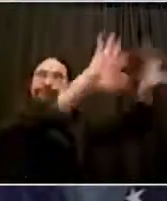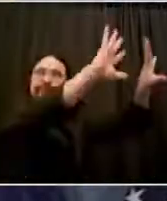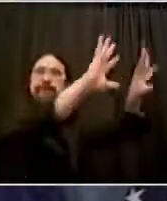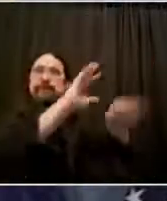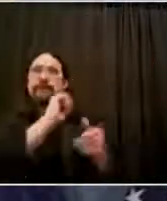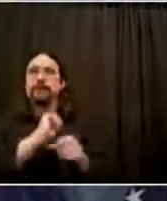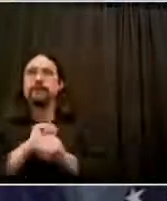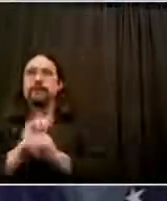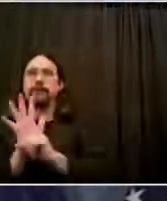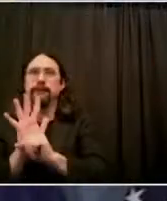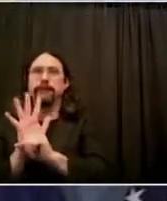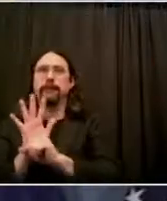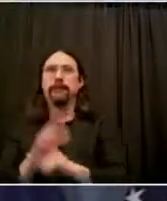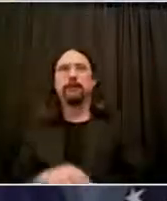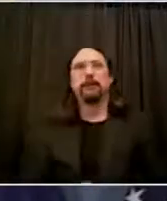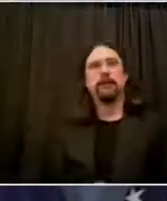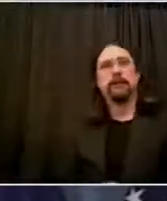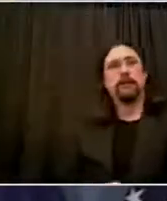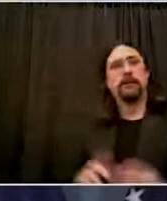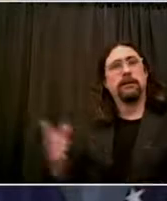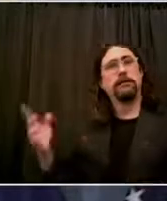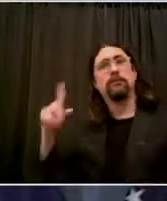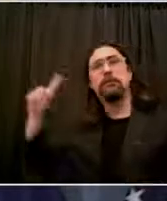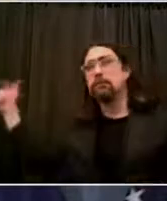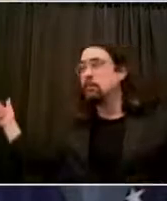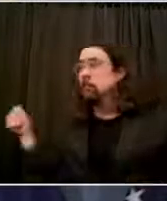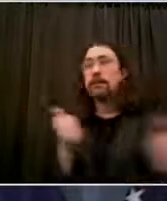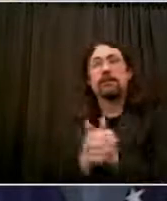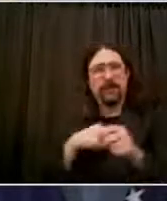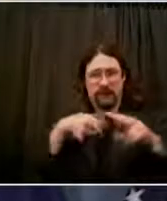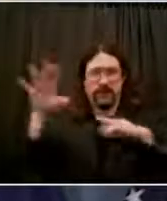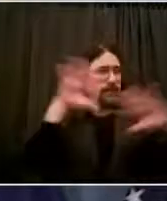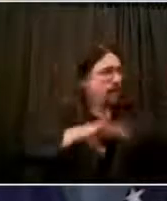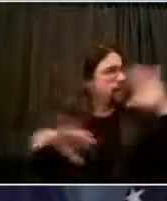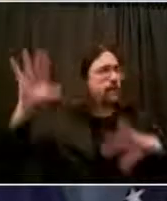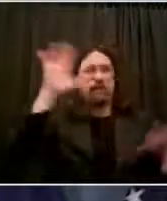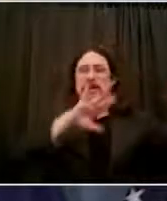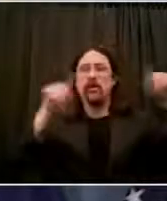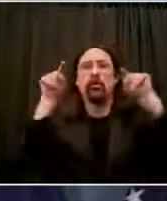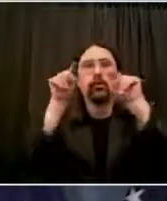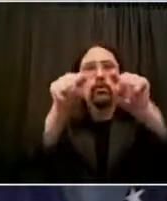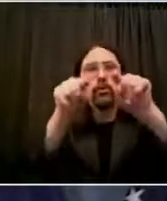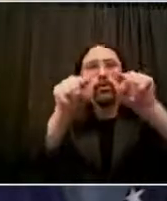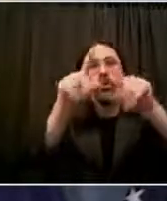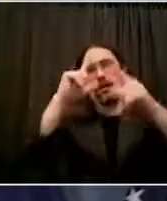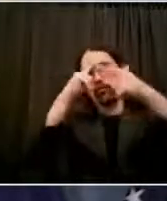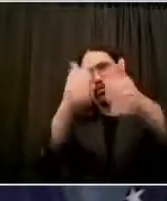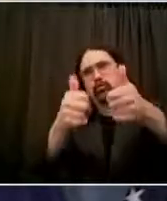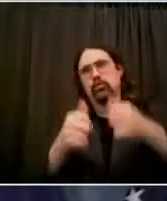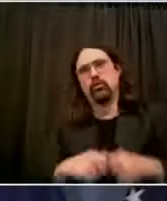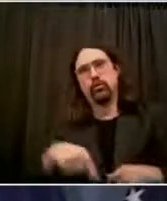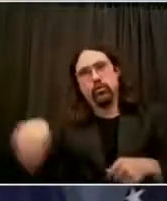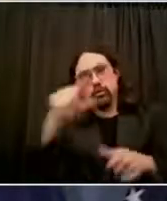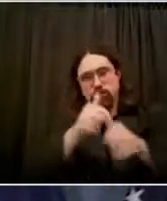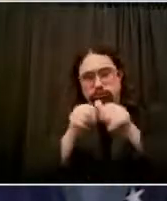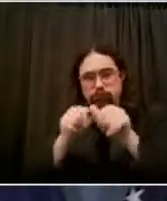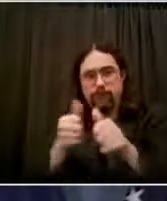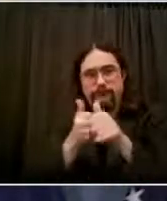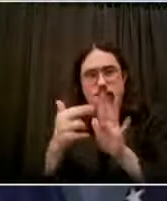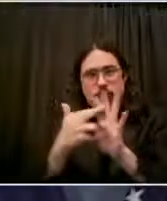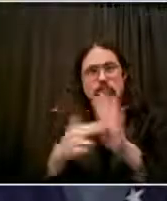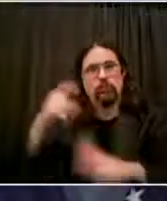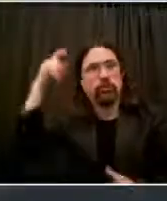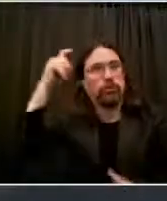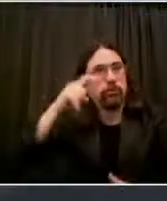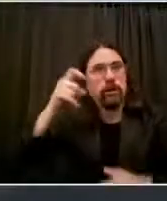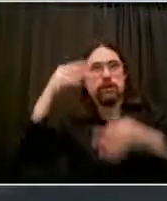families, but for the whole community that all New Yorkers have shown. So let's talk about the indicators and thresholds today. Number one,